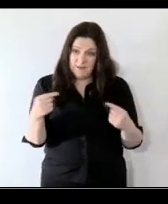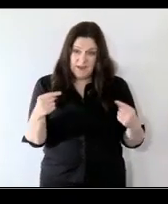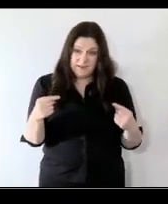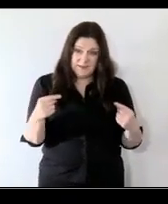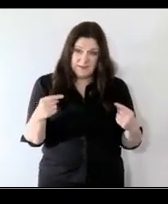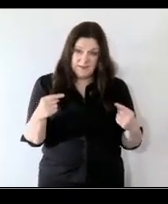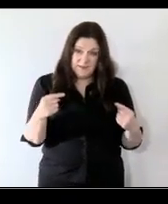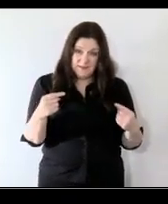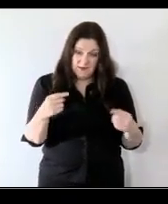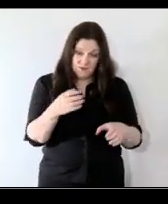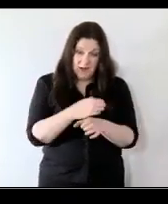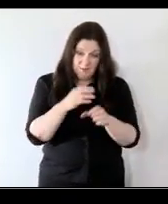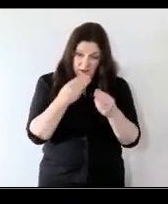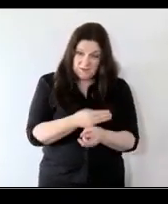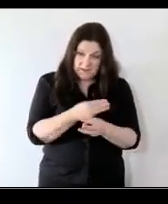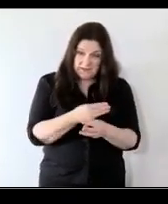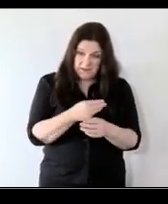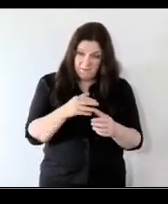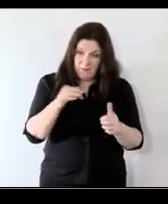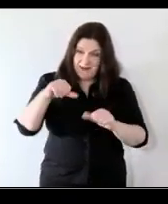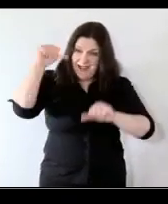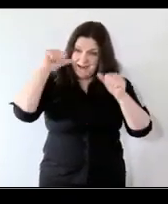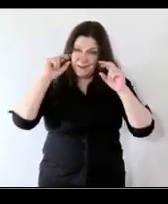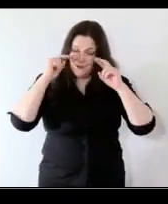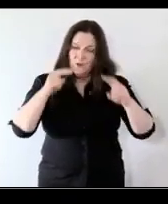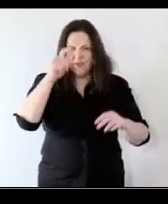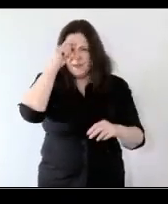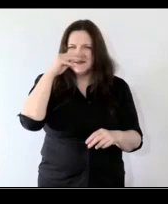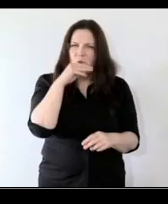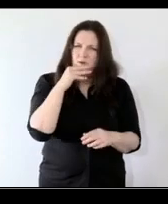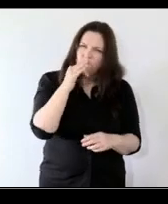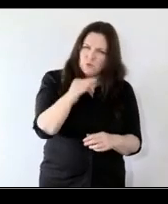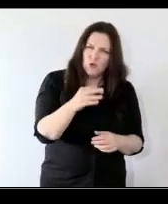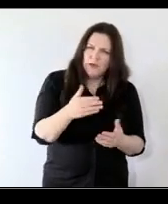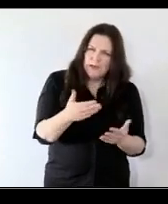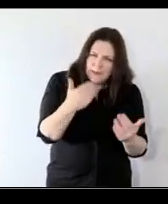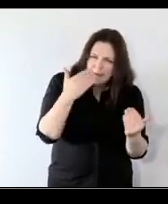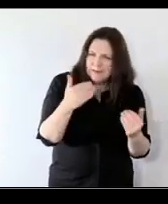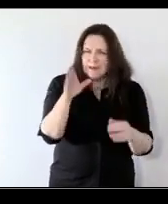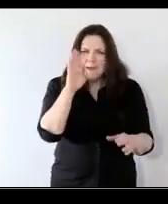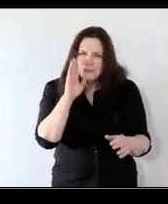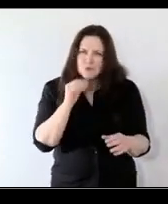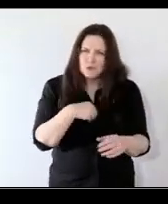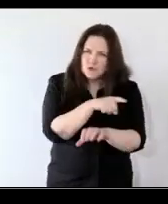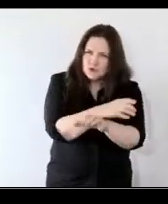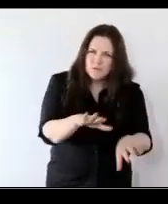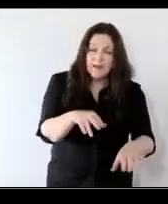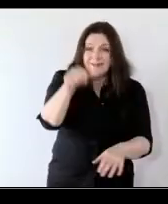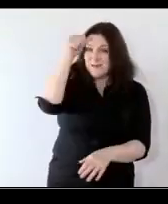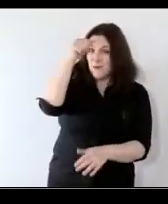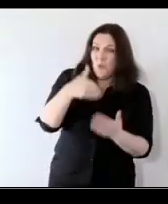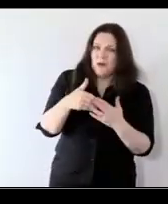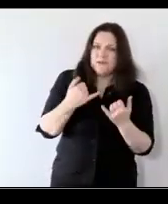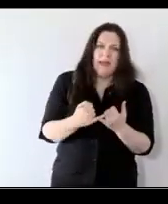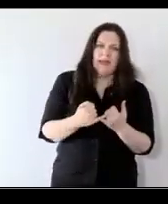is from an adult-centric point of view and i think it's really important going forward that we do listen to that voice children know what it's like to live in poverty they can